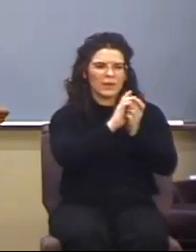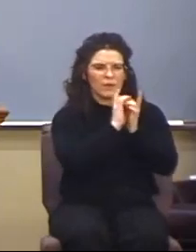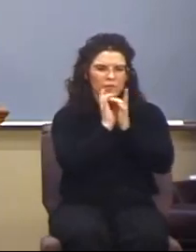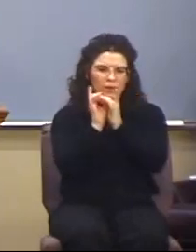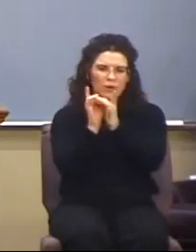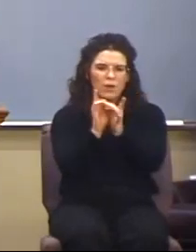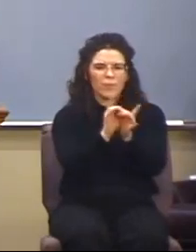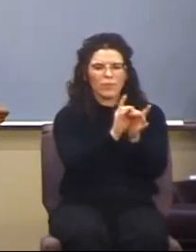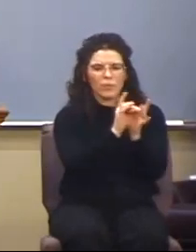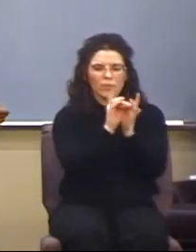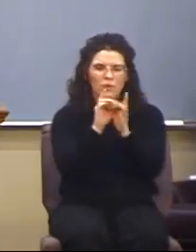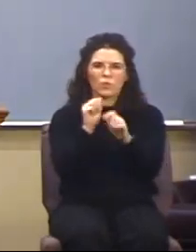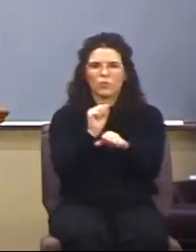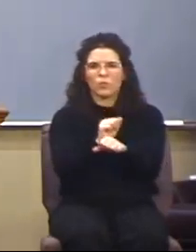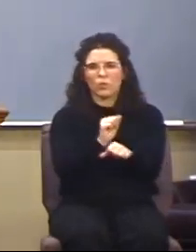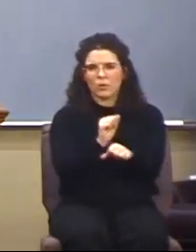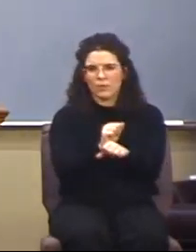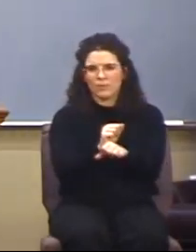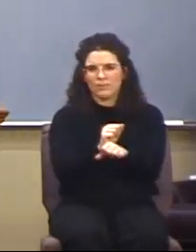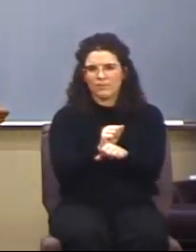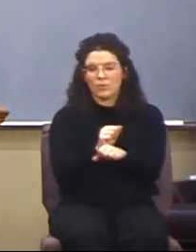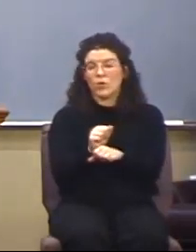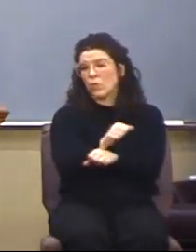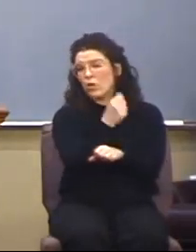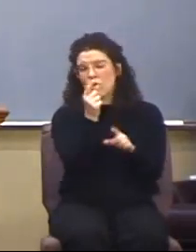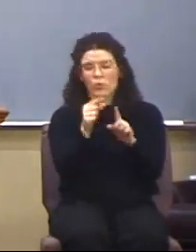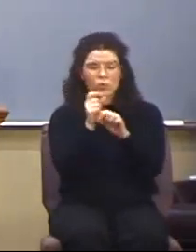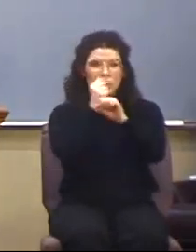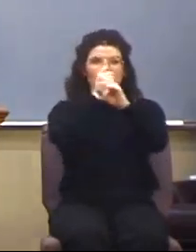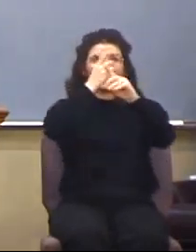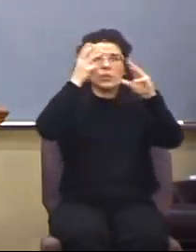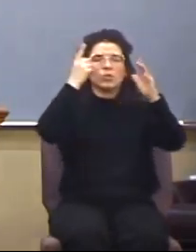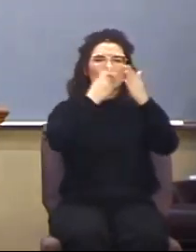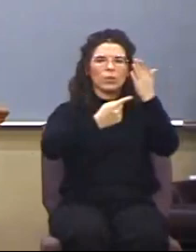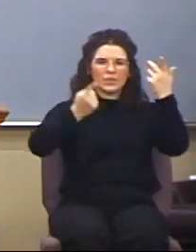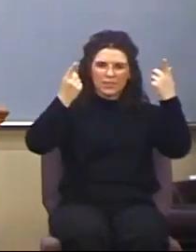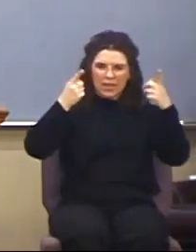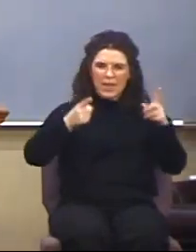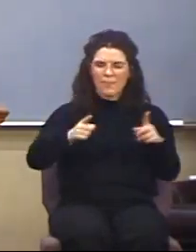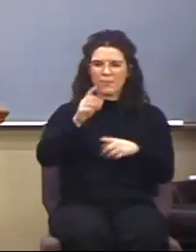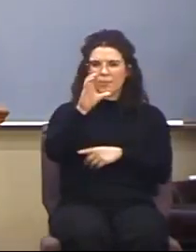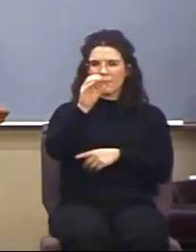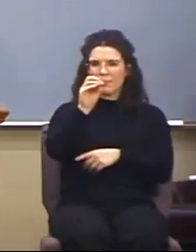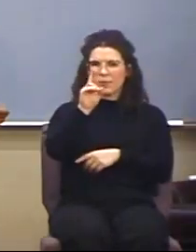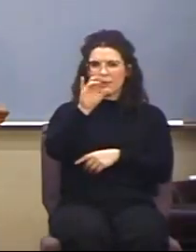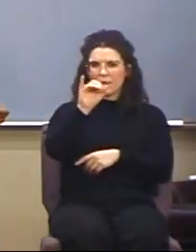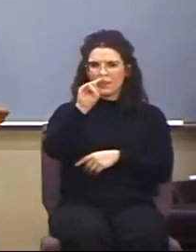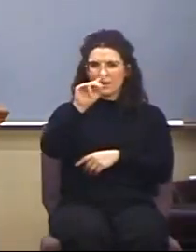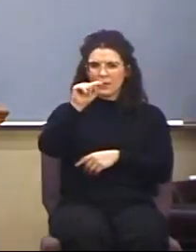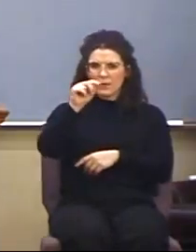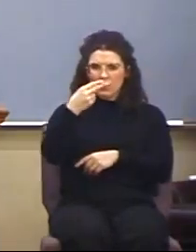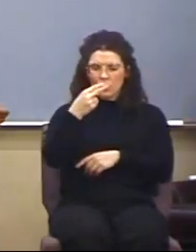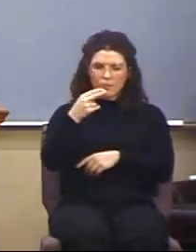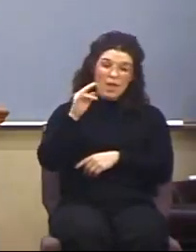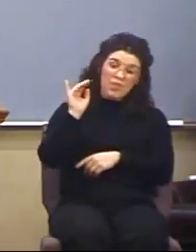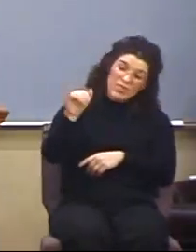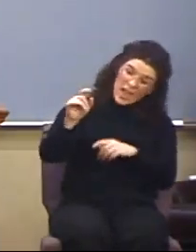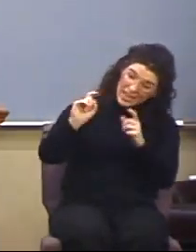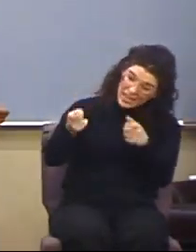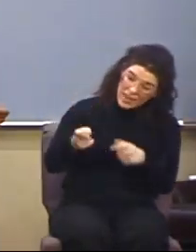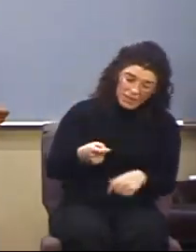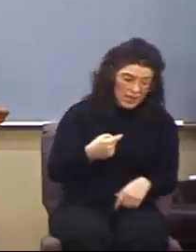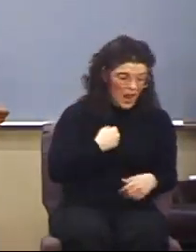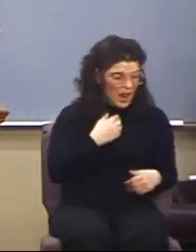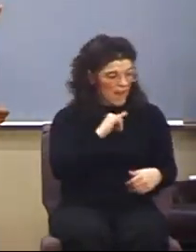harmonious work. In other words, just envision what's going on at Corinth. You have some individuals claiming that gift, other individuals claiming